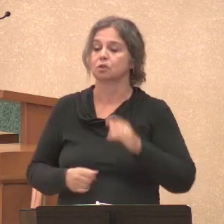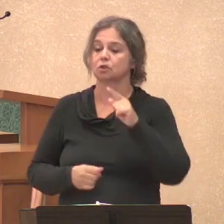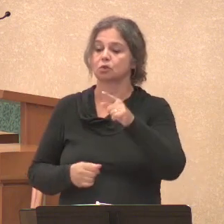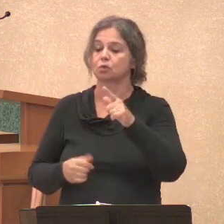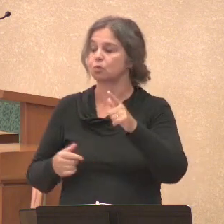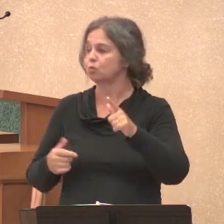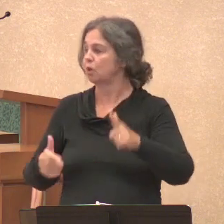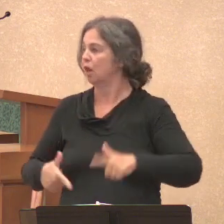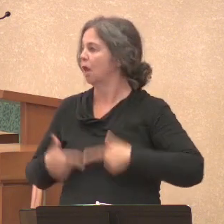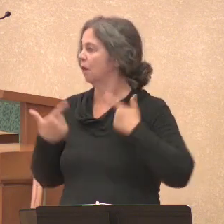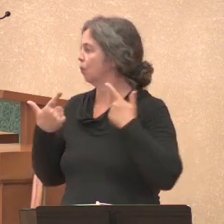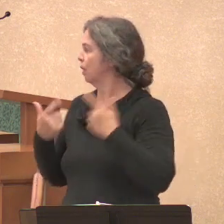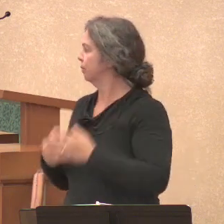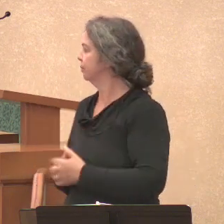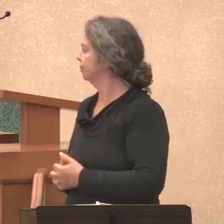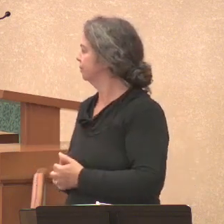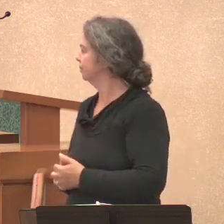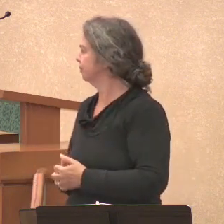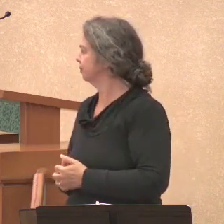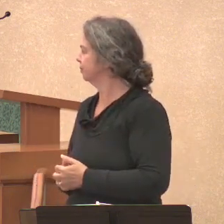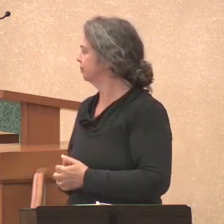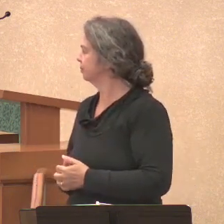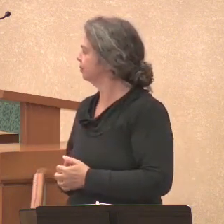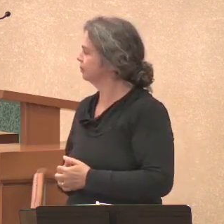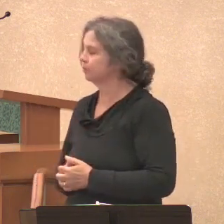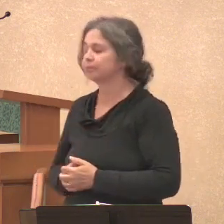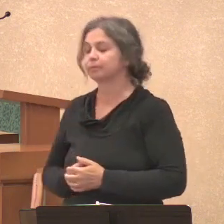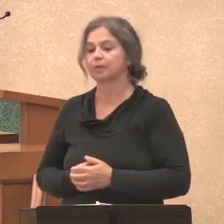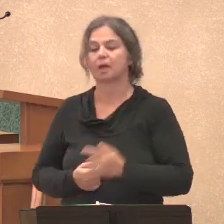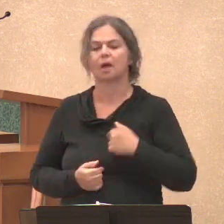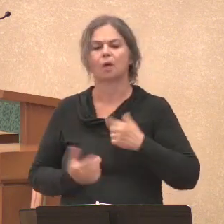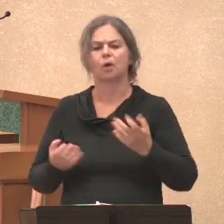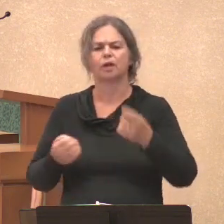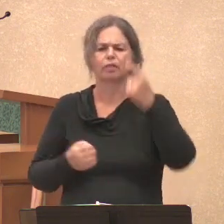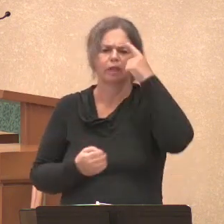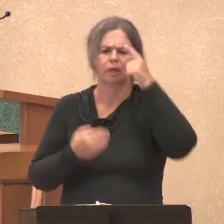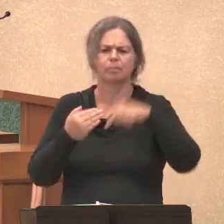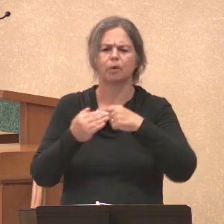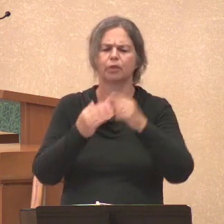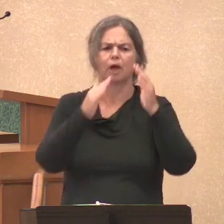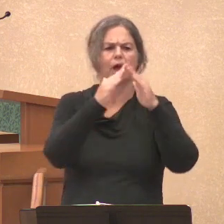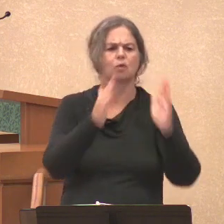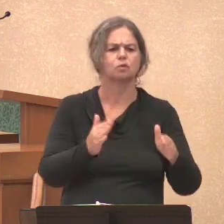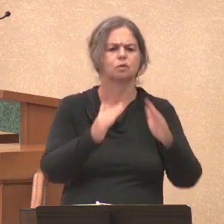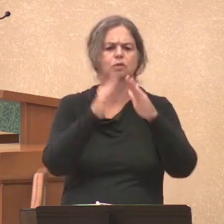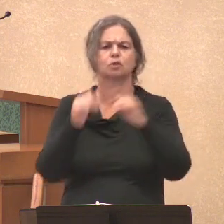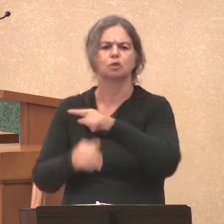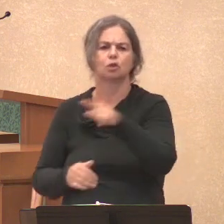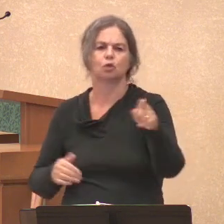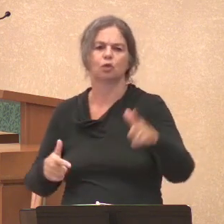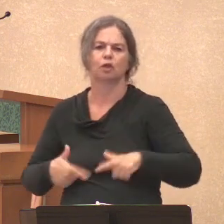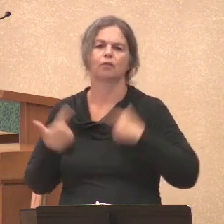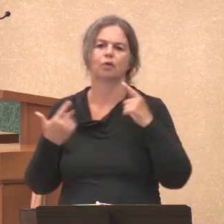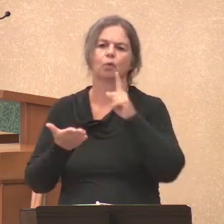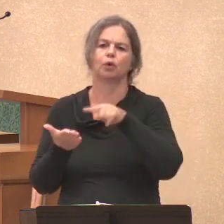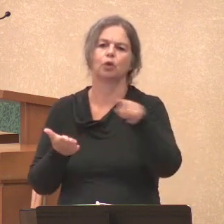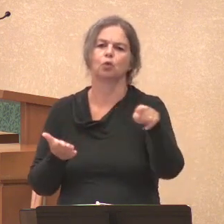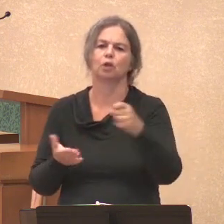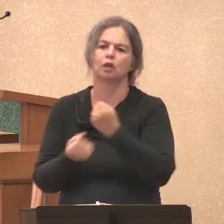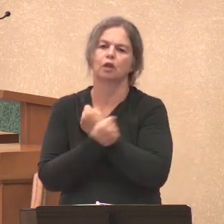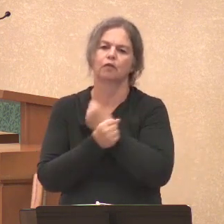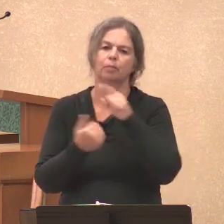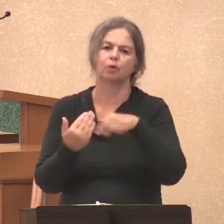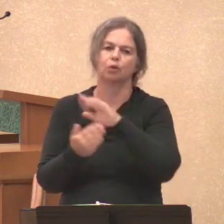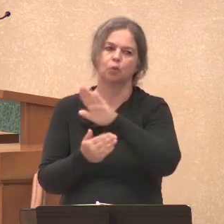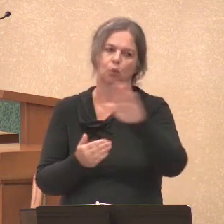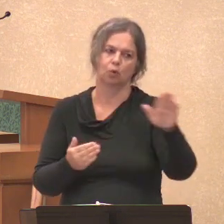more coming. We'll just let you join us. I would like to think about the houses where you live. What do you love about your house that you live